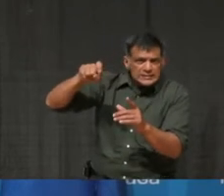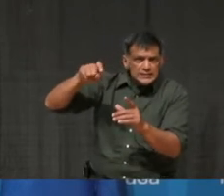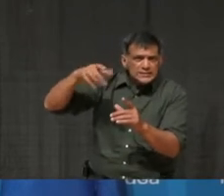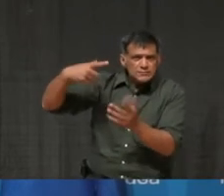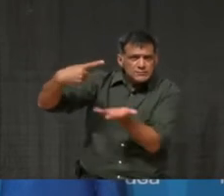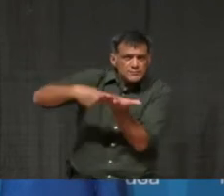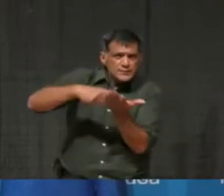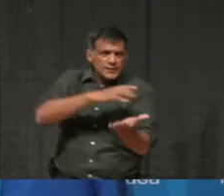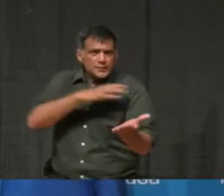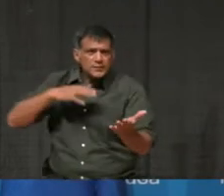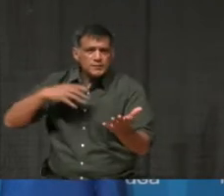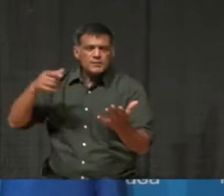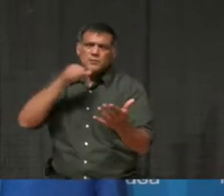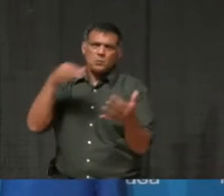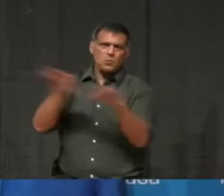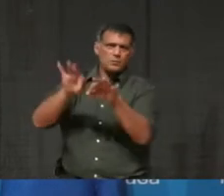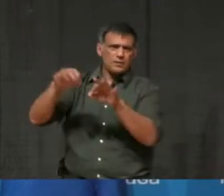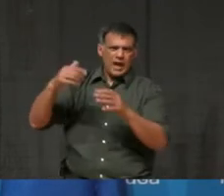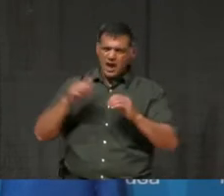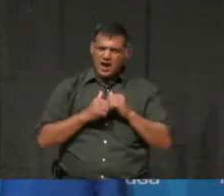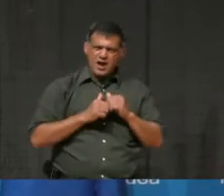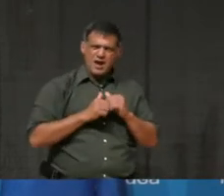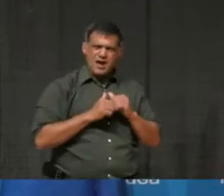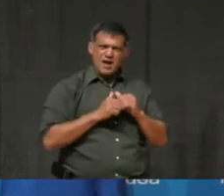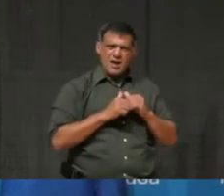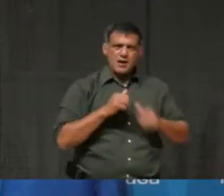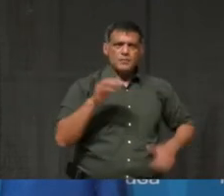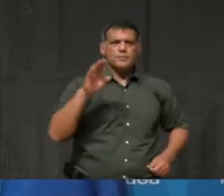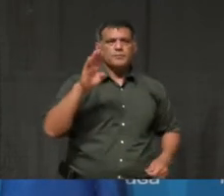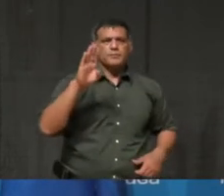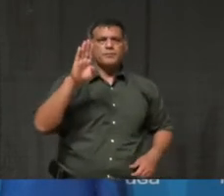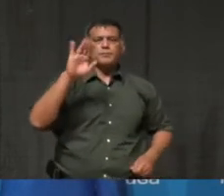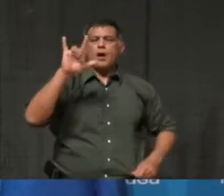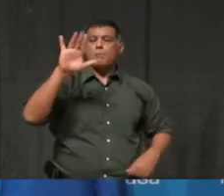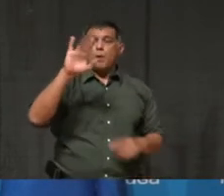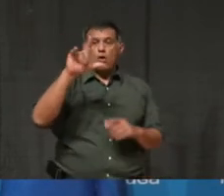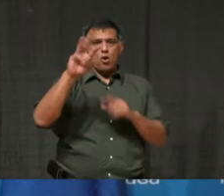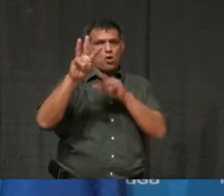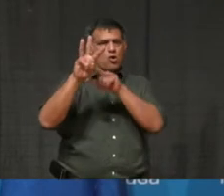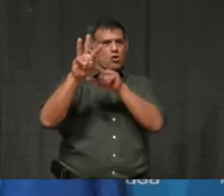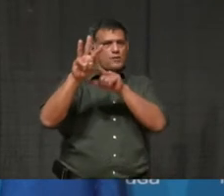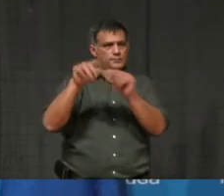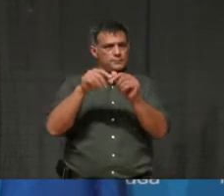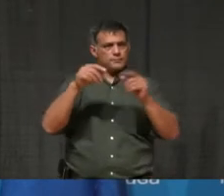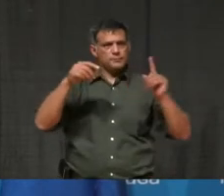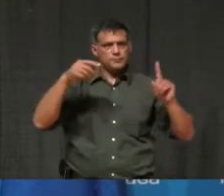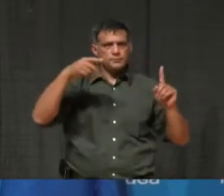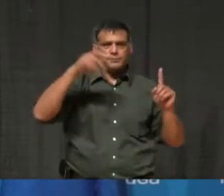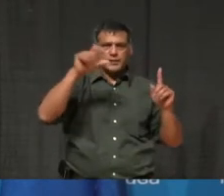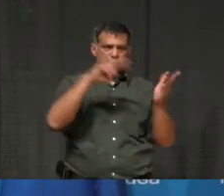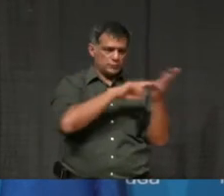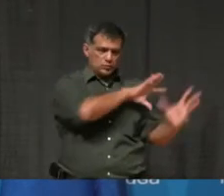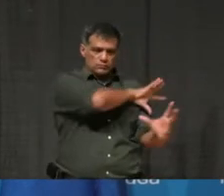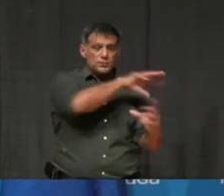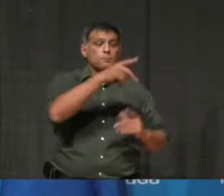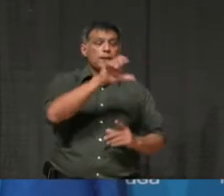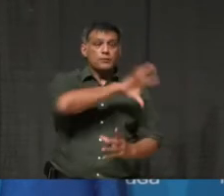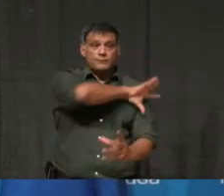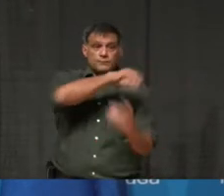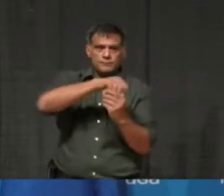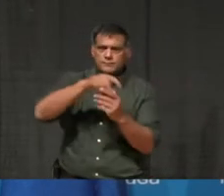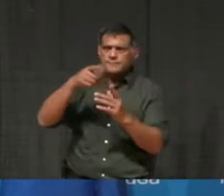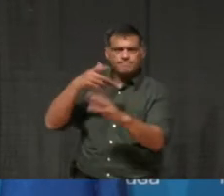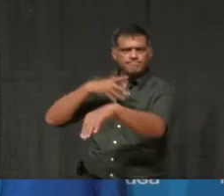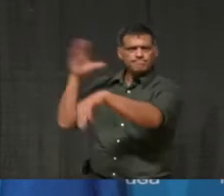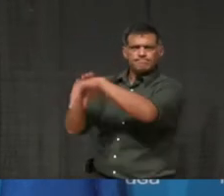Mississauga bylaw thing? Would it be, were you imagining that the Region of Peel would somehow be involved in kind of cracking down on this? Could you